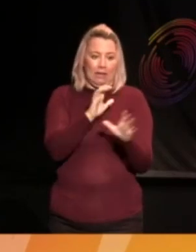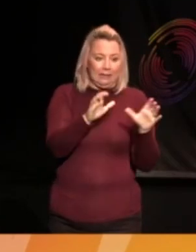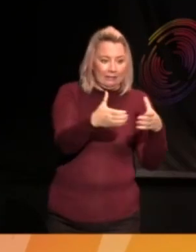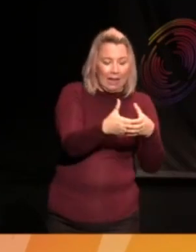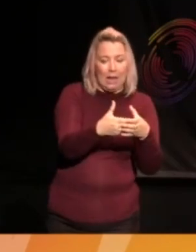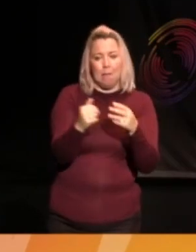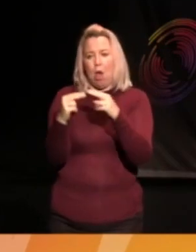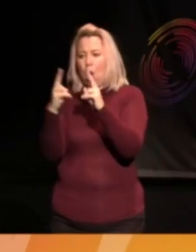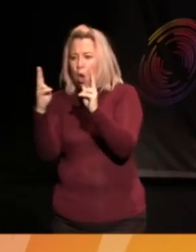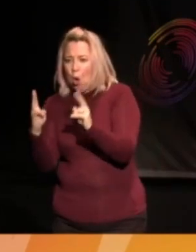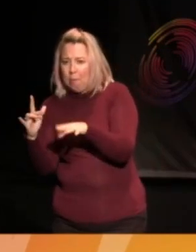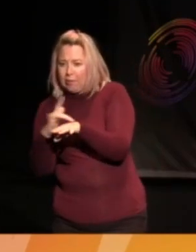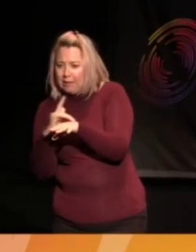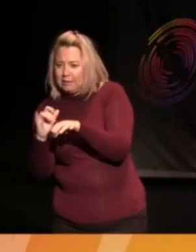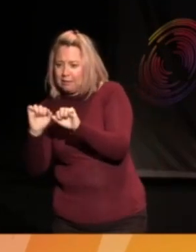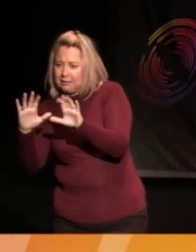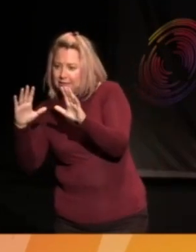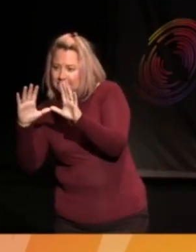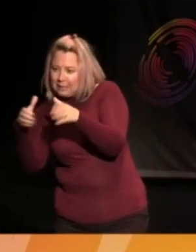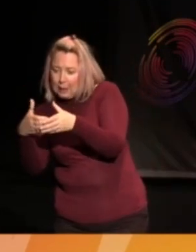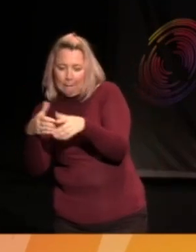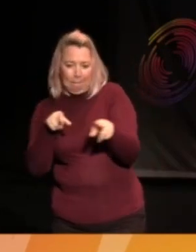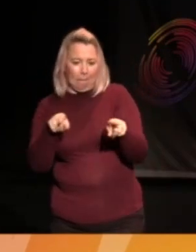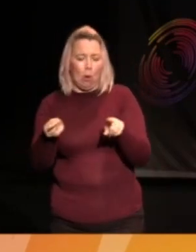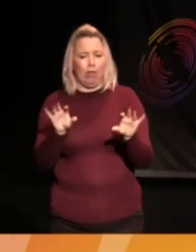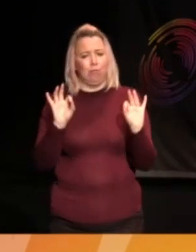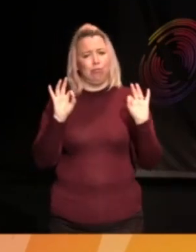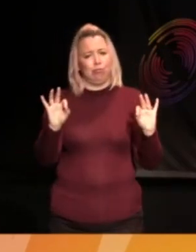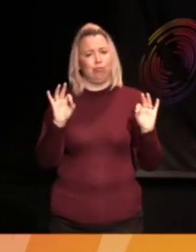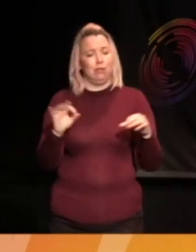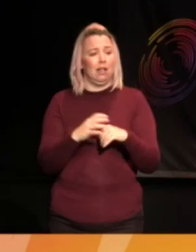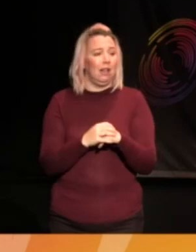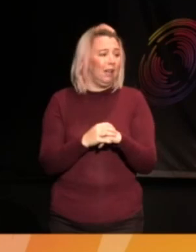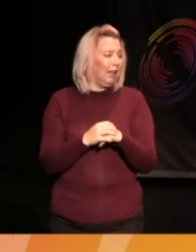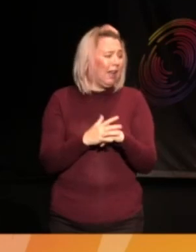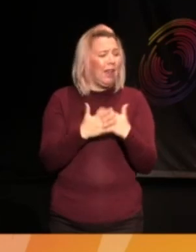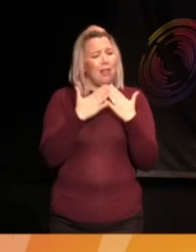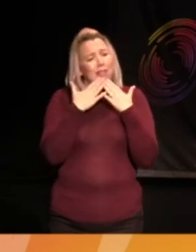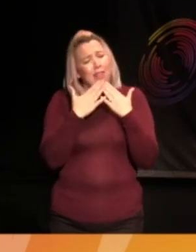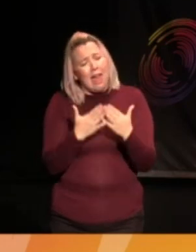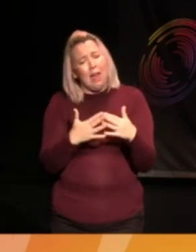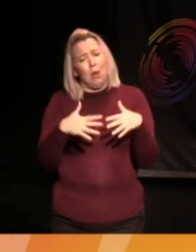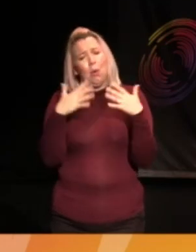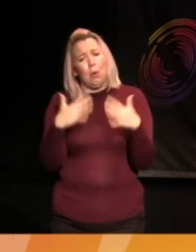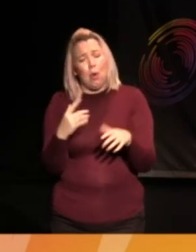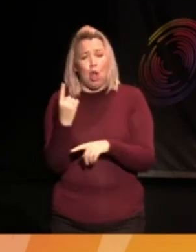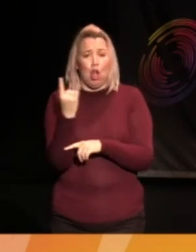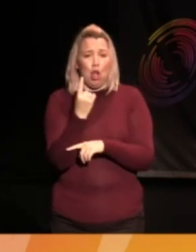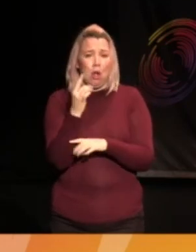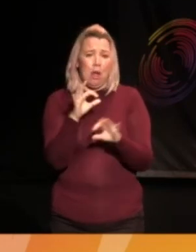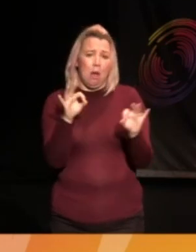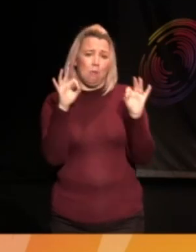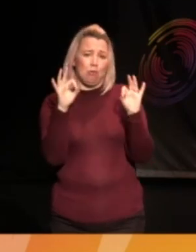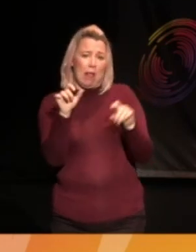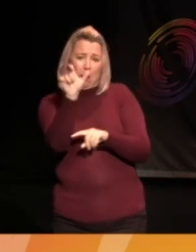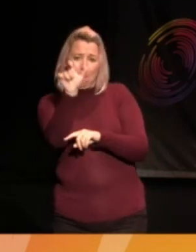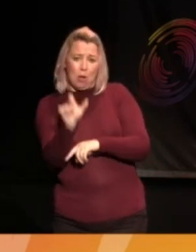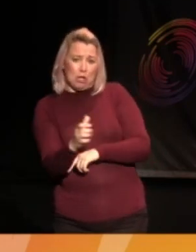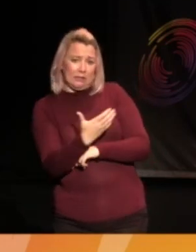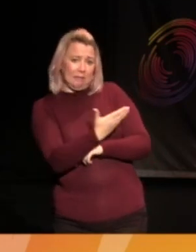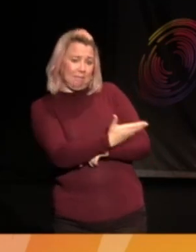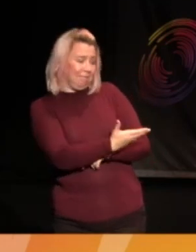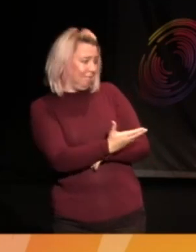fantastic. But this is, we've already thanked him once, but I just want to say one more time, what a brilliant person you've been.